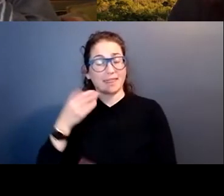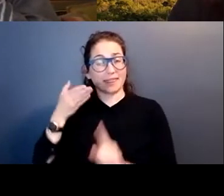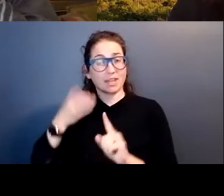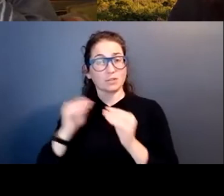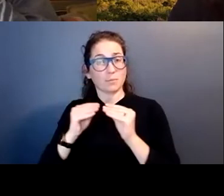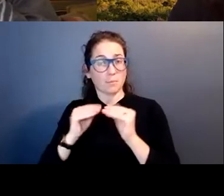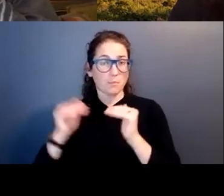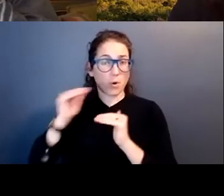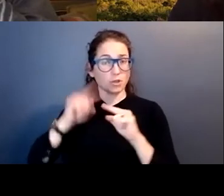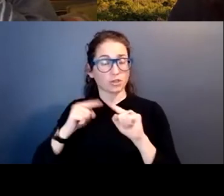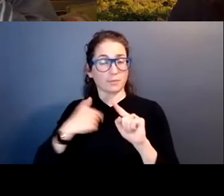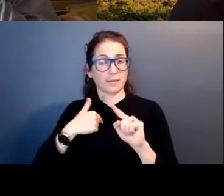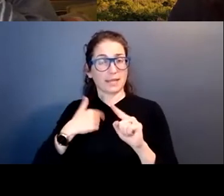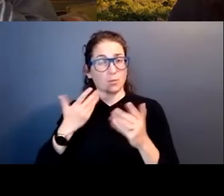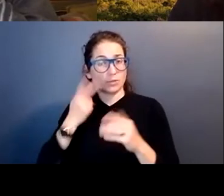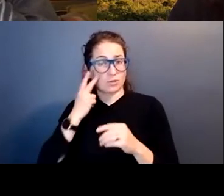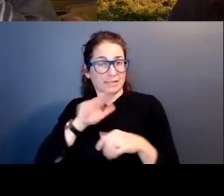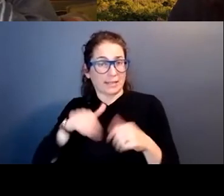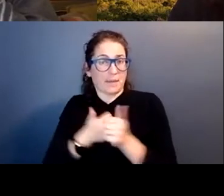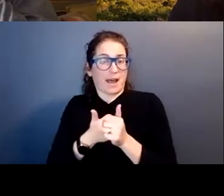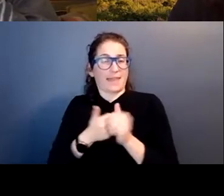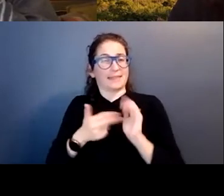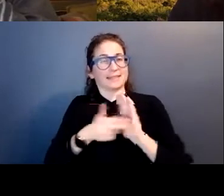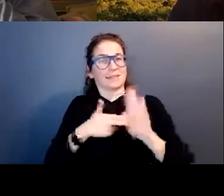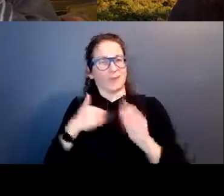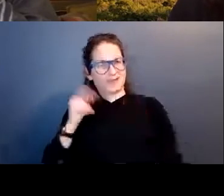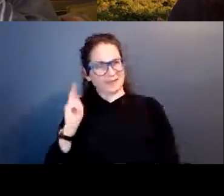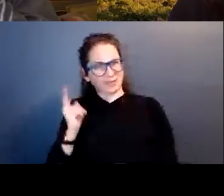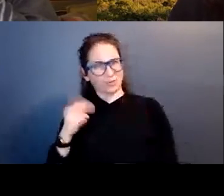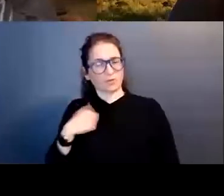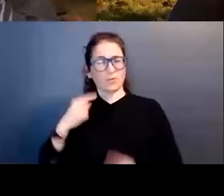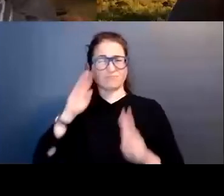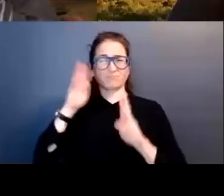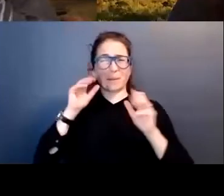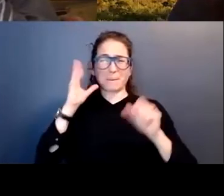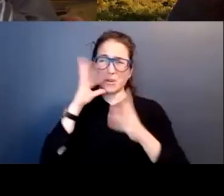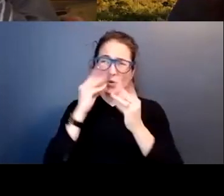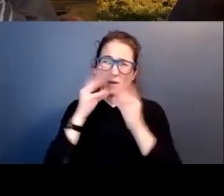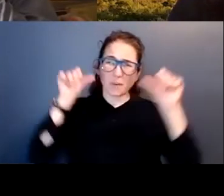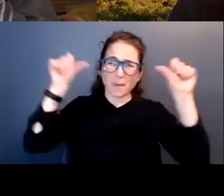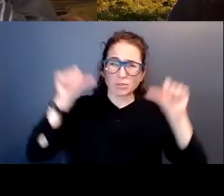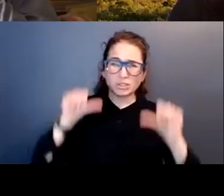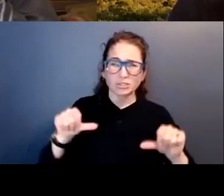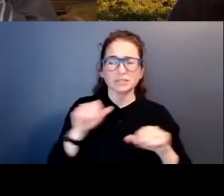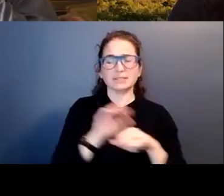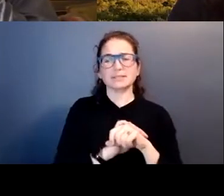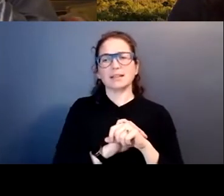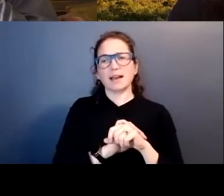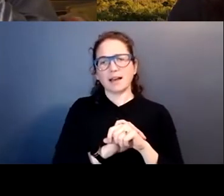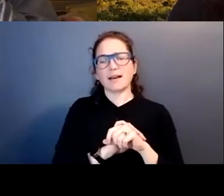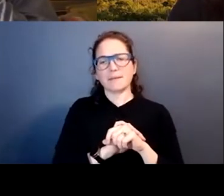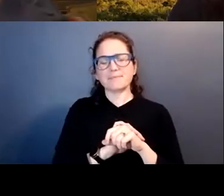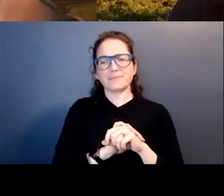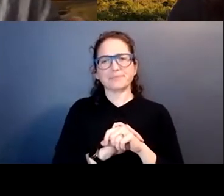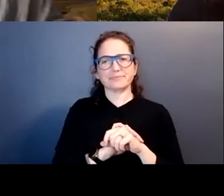behind the stereotype there's history. And what we did is we created these beautiful posters that, um, and, and so